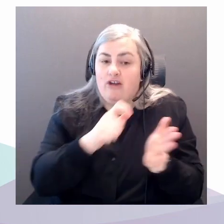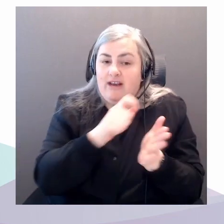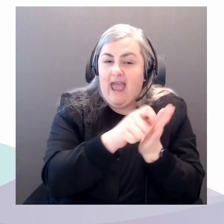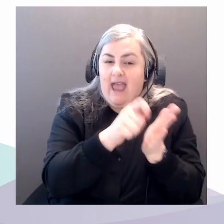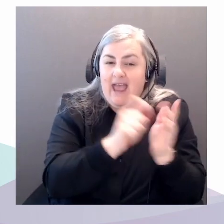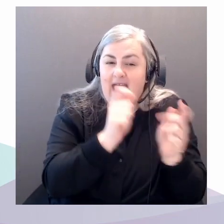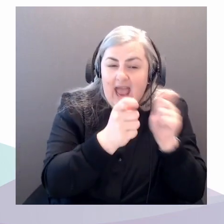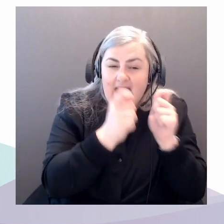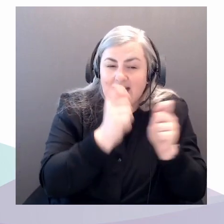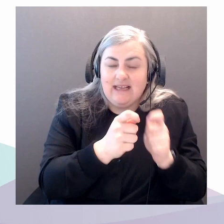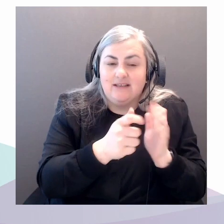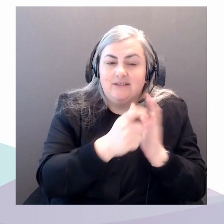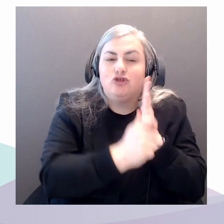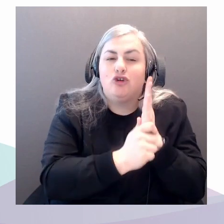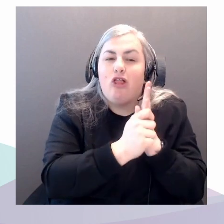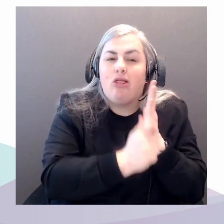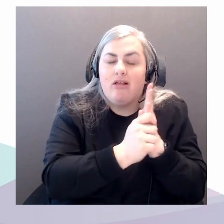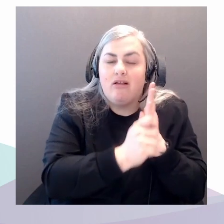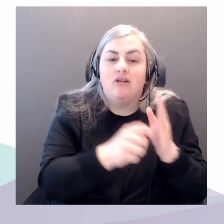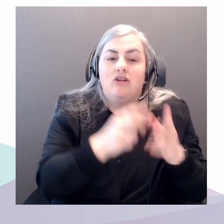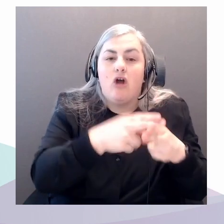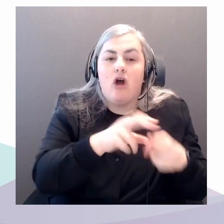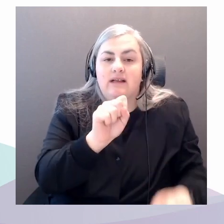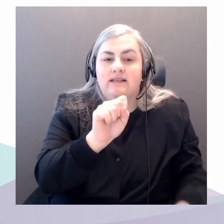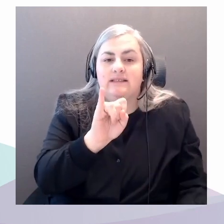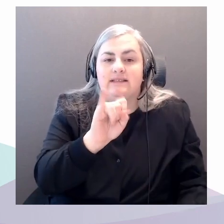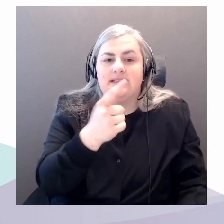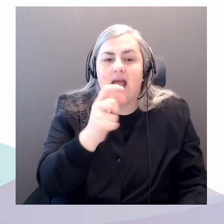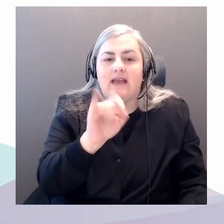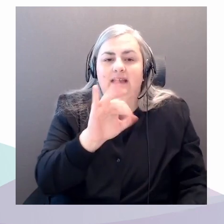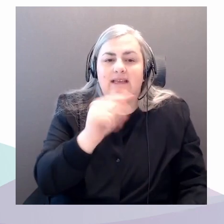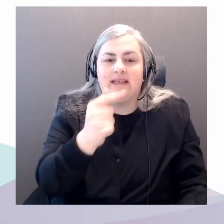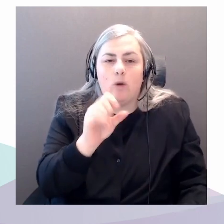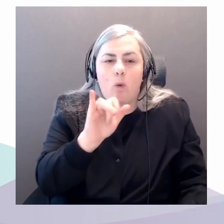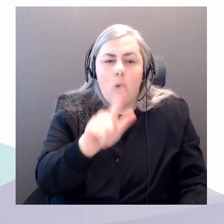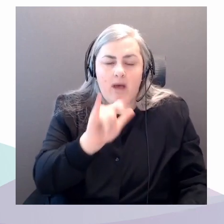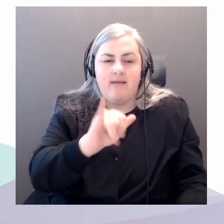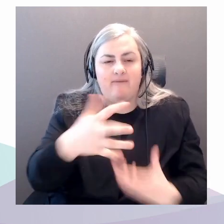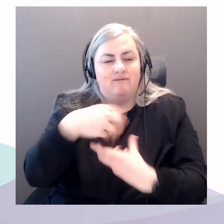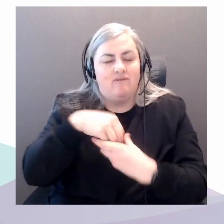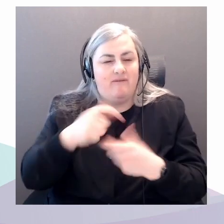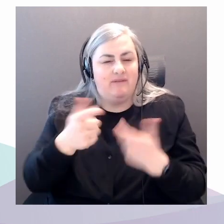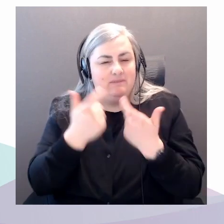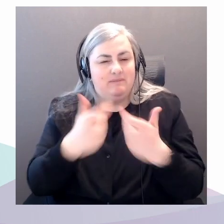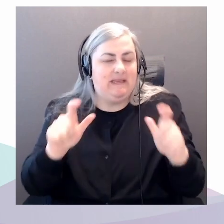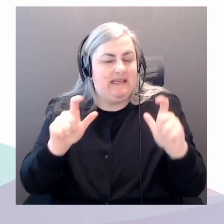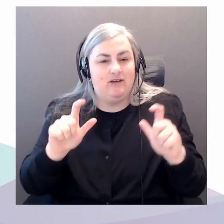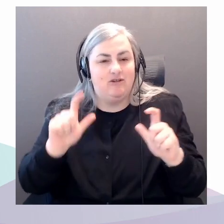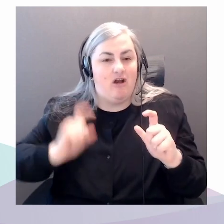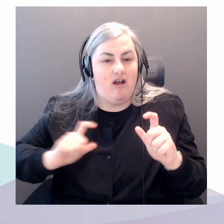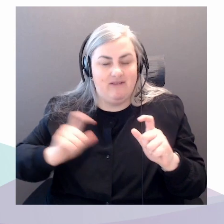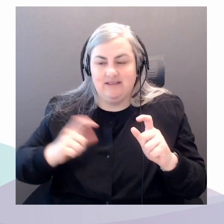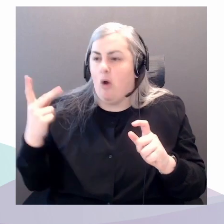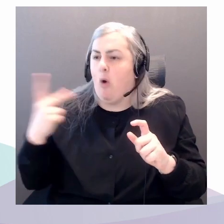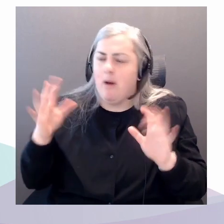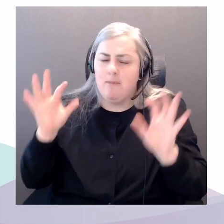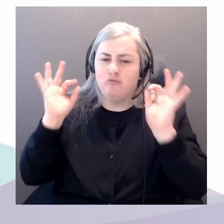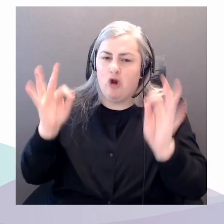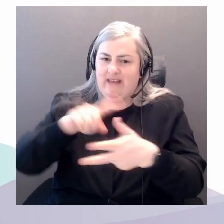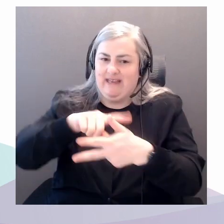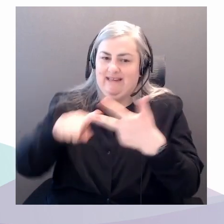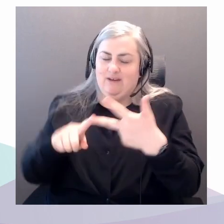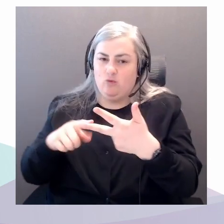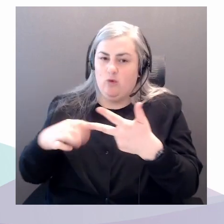Oil that actually became a big part of the first conference. And so we said, well, we have the perfect trifecta. Let's apply for a grant. We just met.